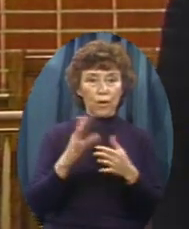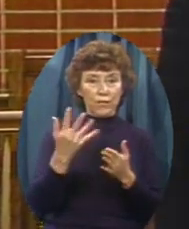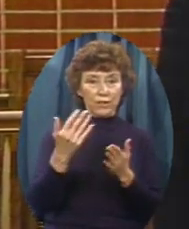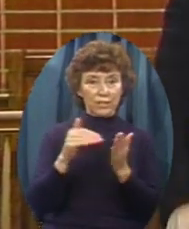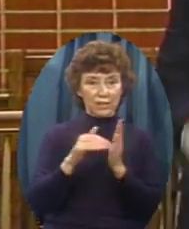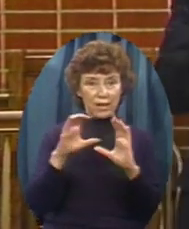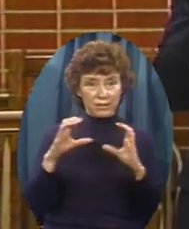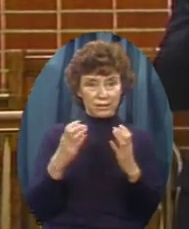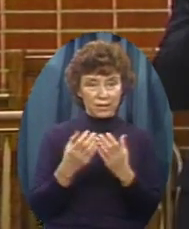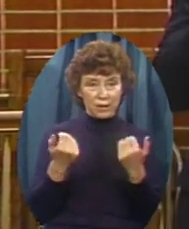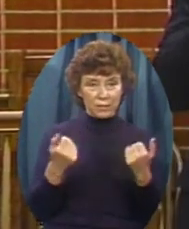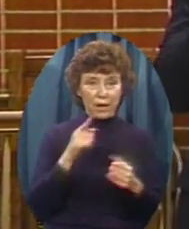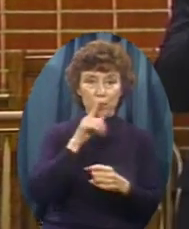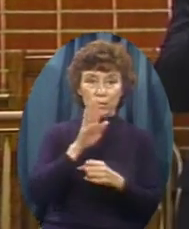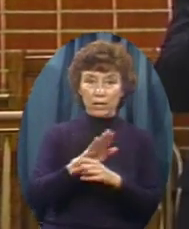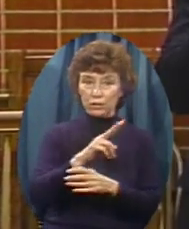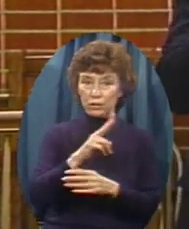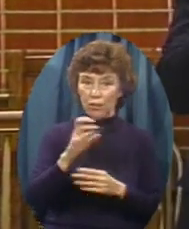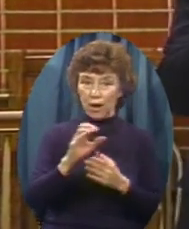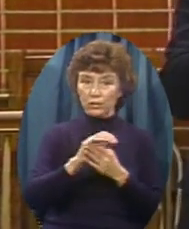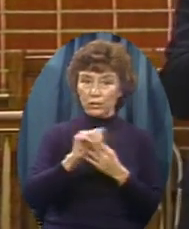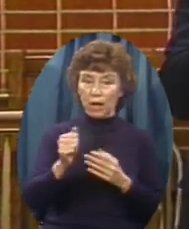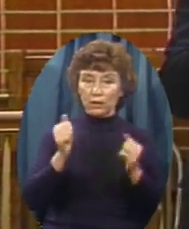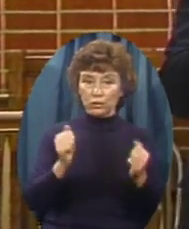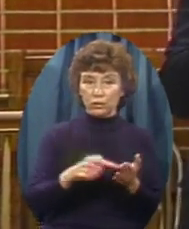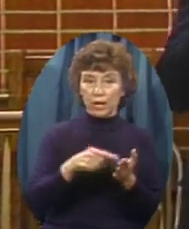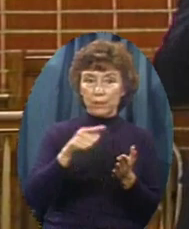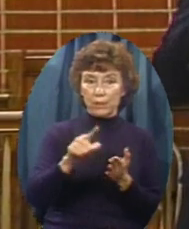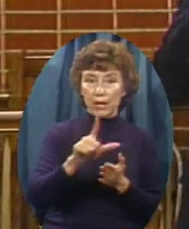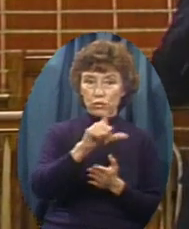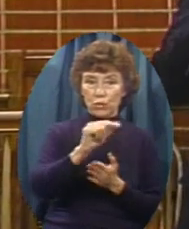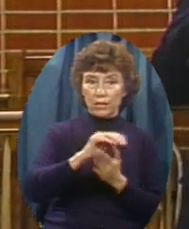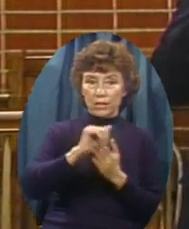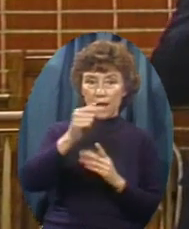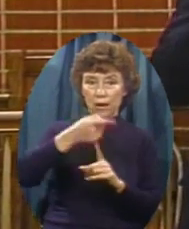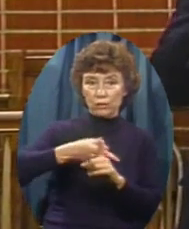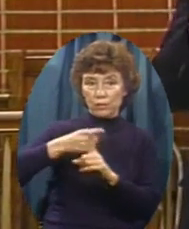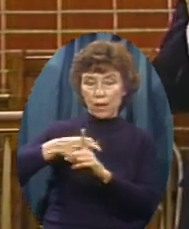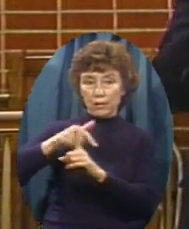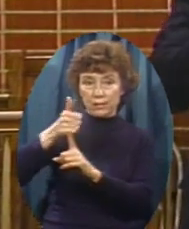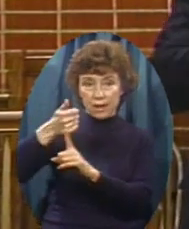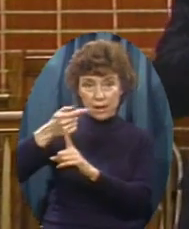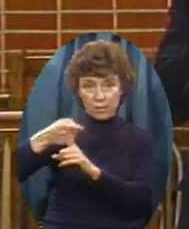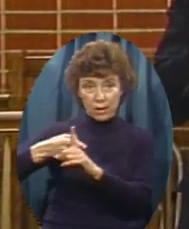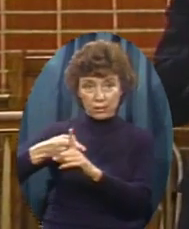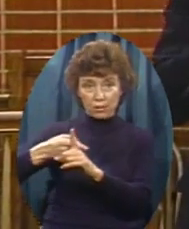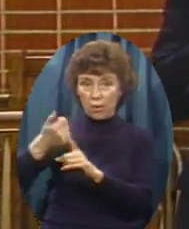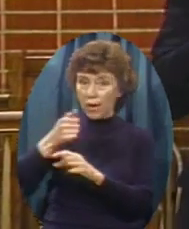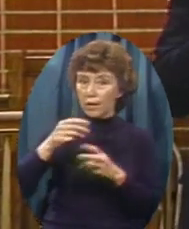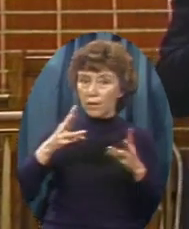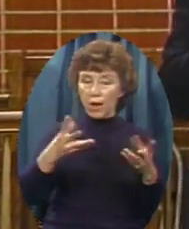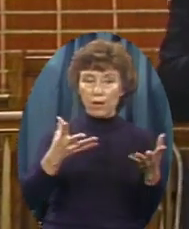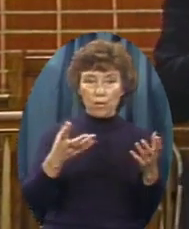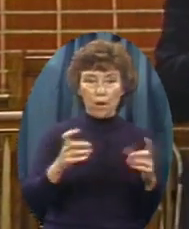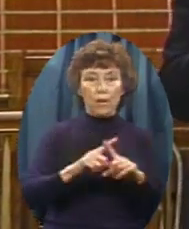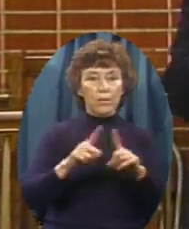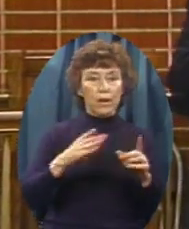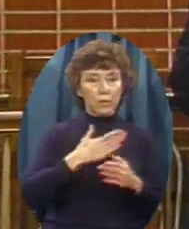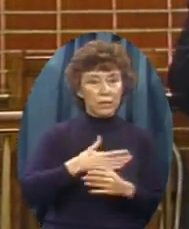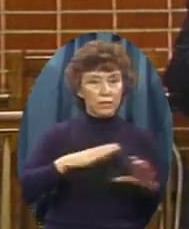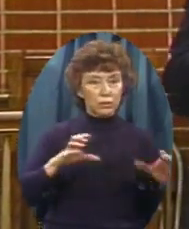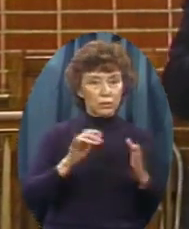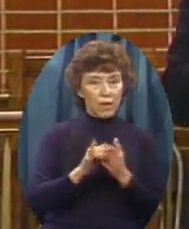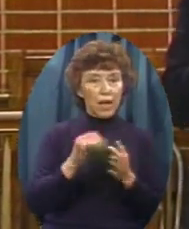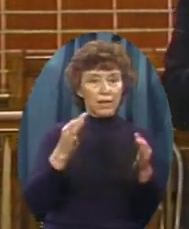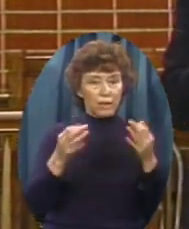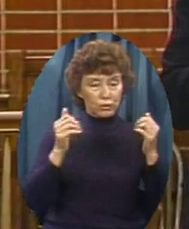,000 club Pledge $200 You may pay it $20 a month For the next 10 months Any way you wish But do it now Because